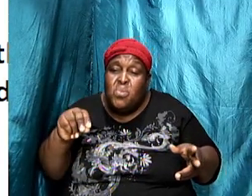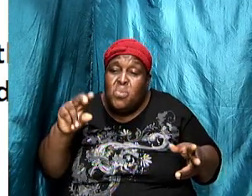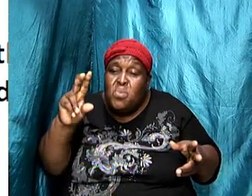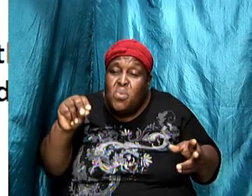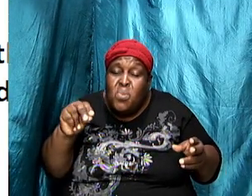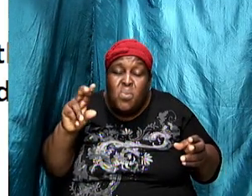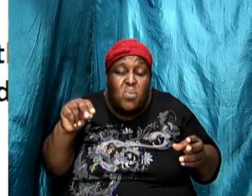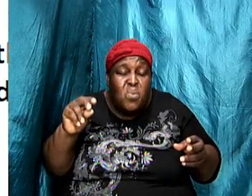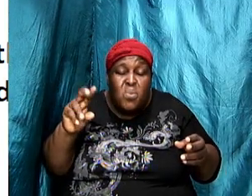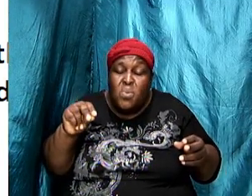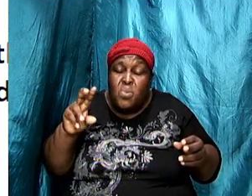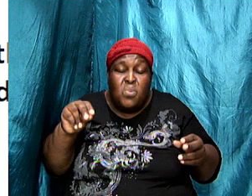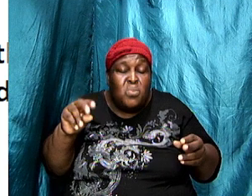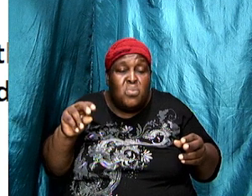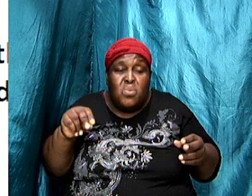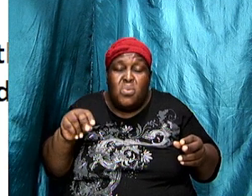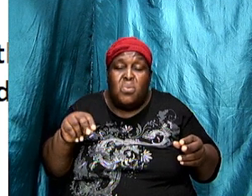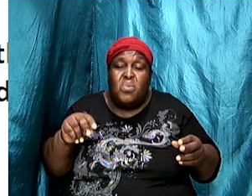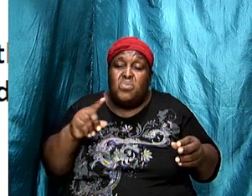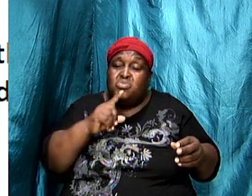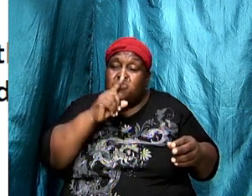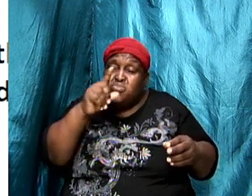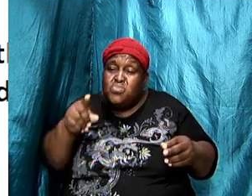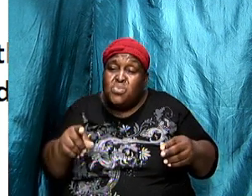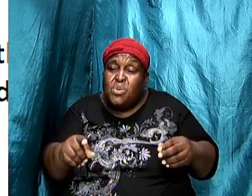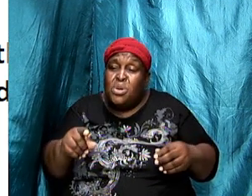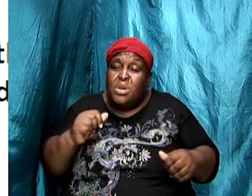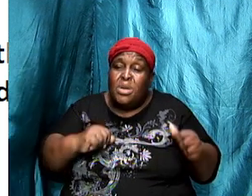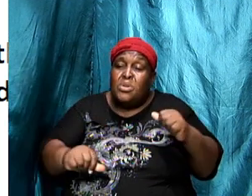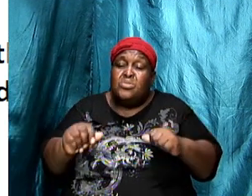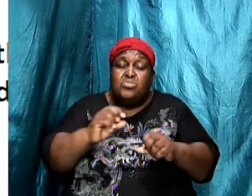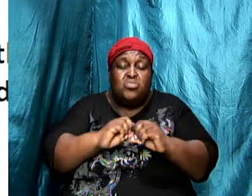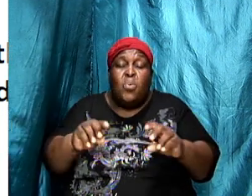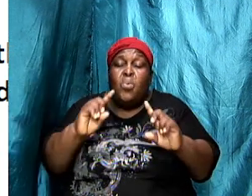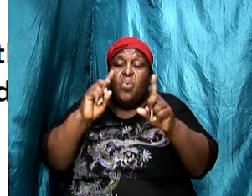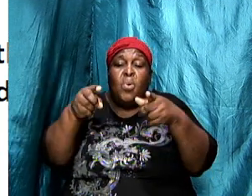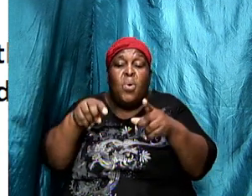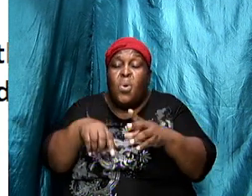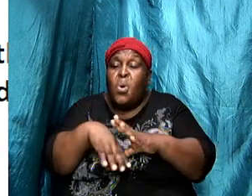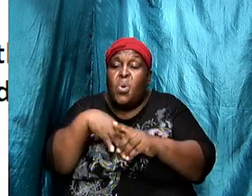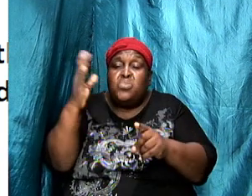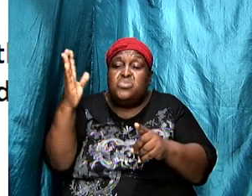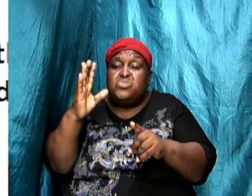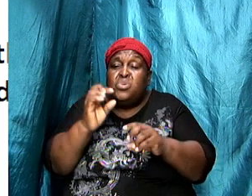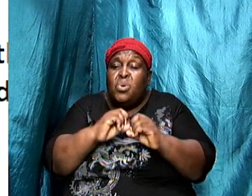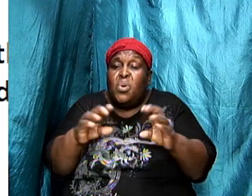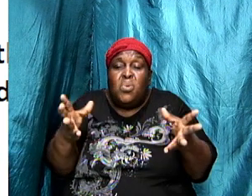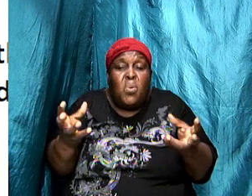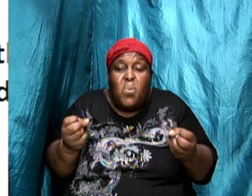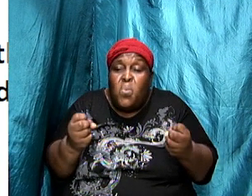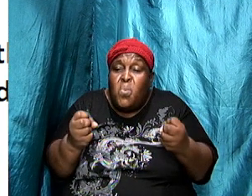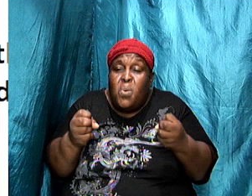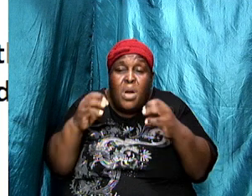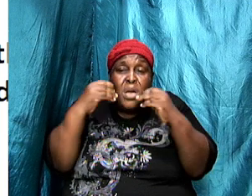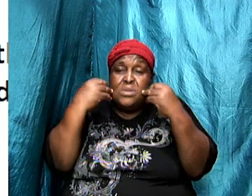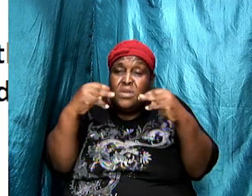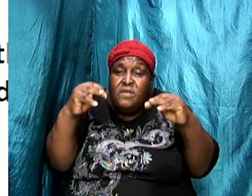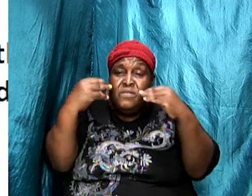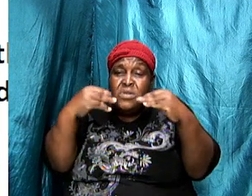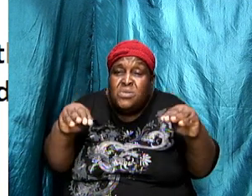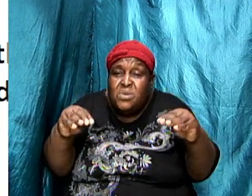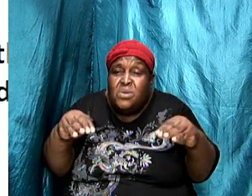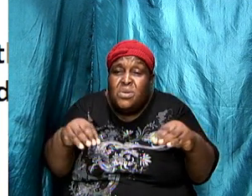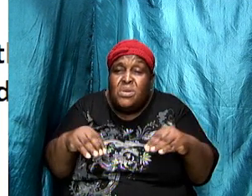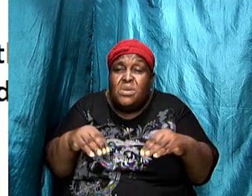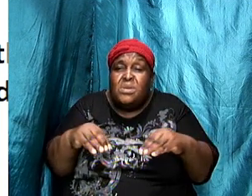there is the absence of that fervor they don't go out they don't want to do that they are not even permitted in